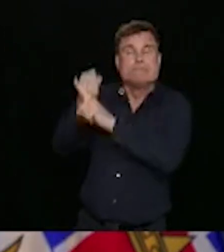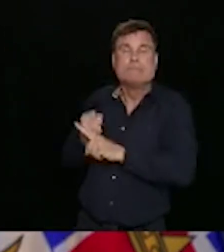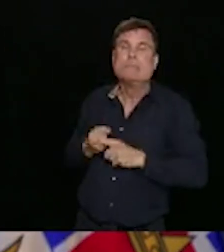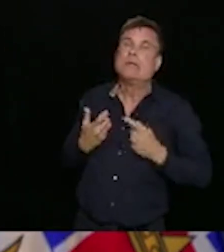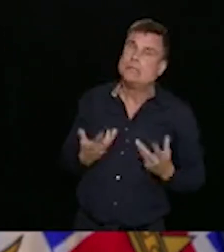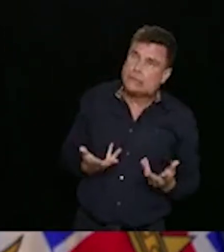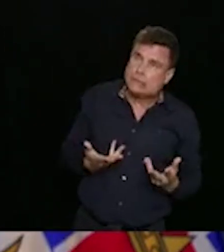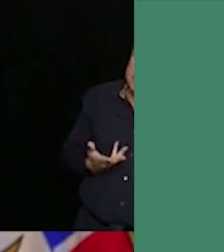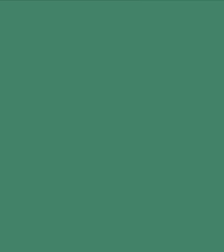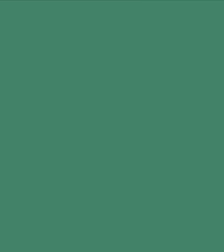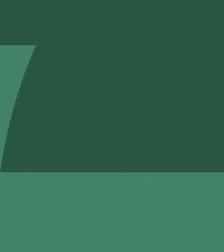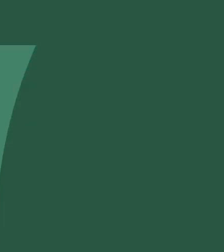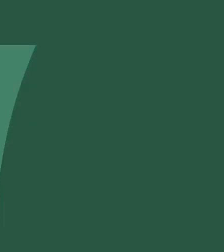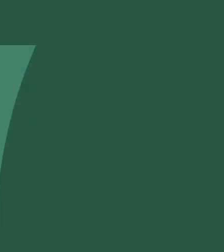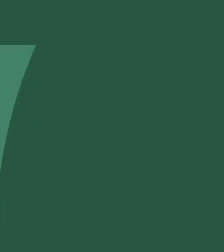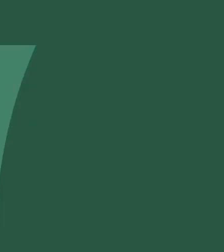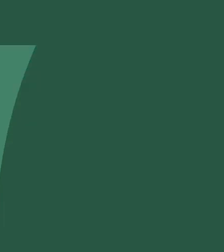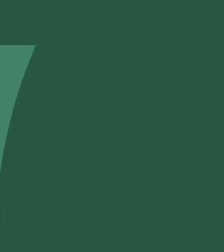issue across the province.